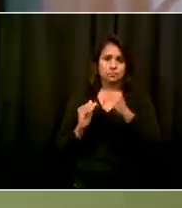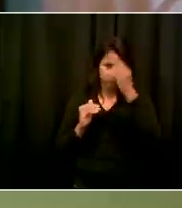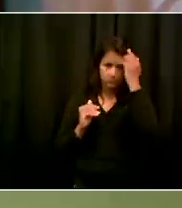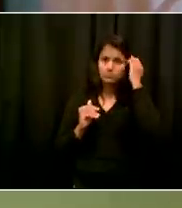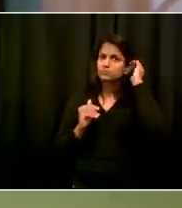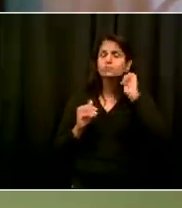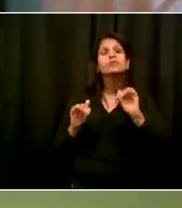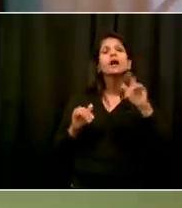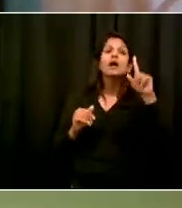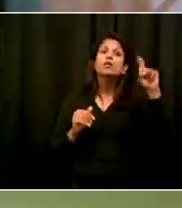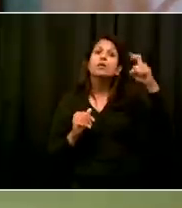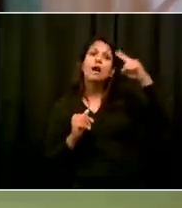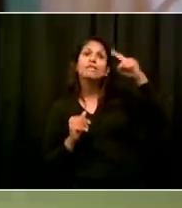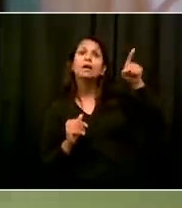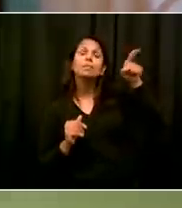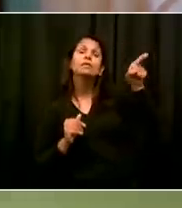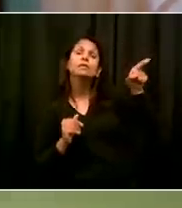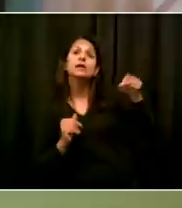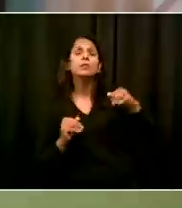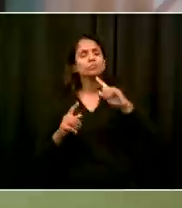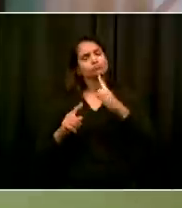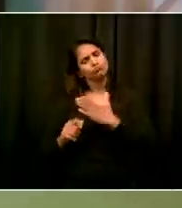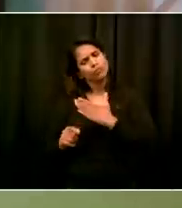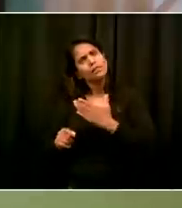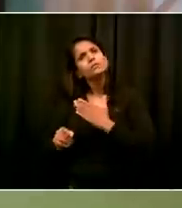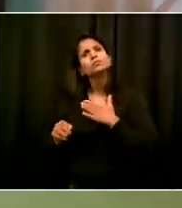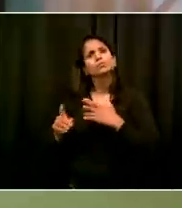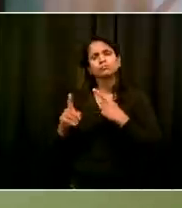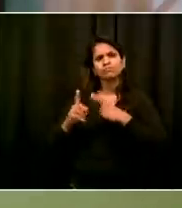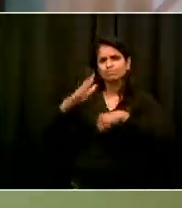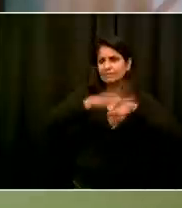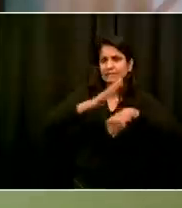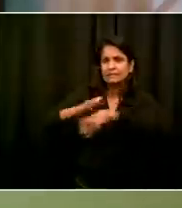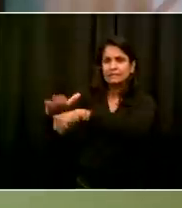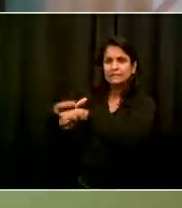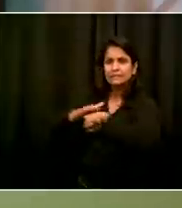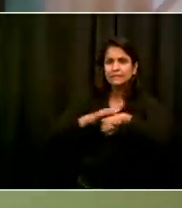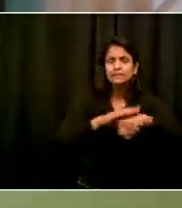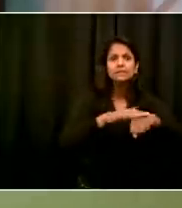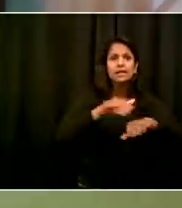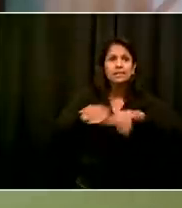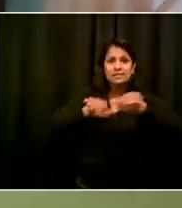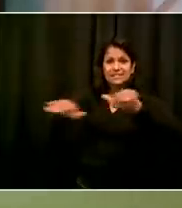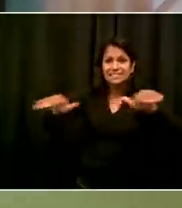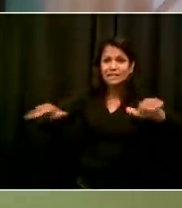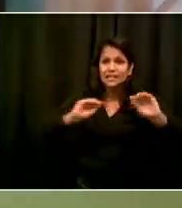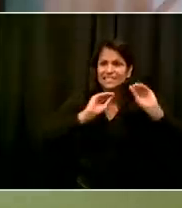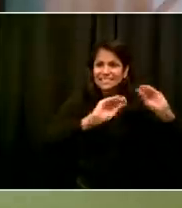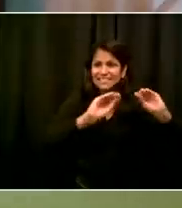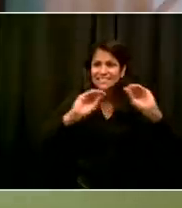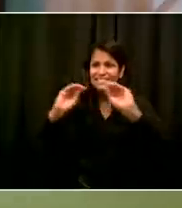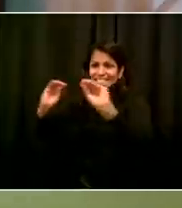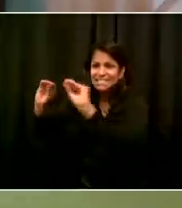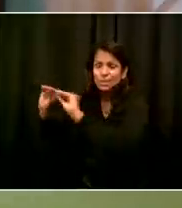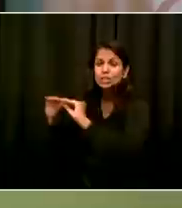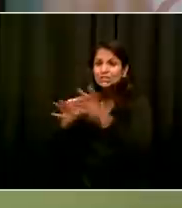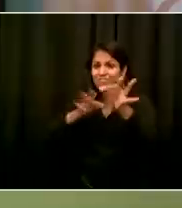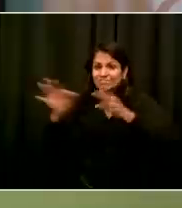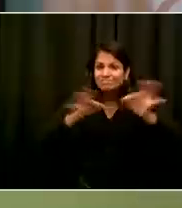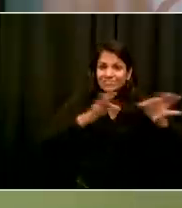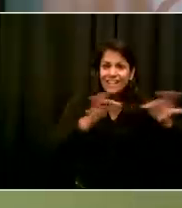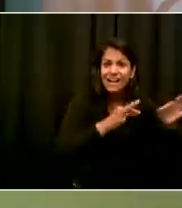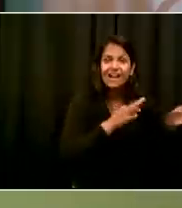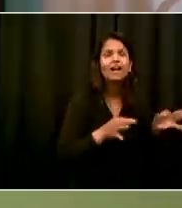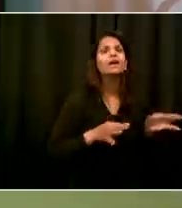physical distancing, of wearing masks, of limiting gatherings, all of those combined together, I think, to really put us in a position that really